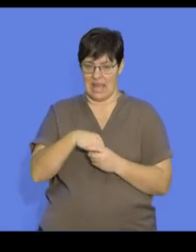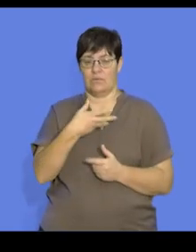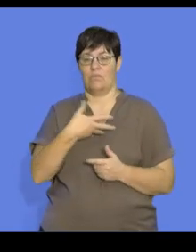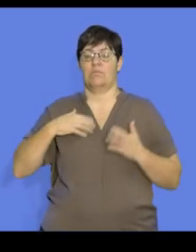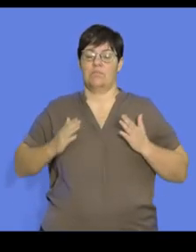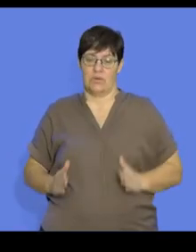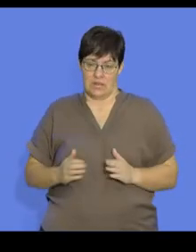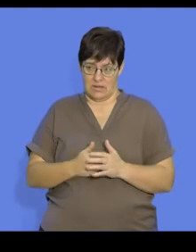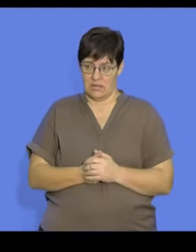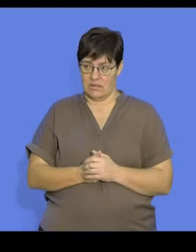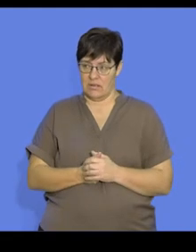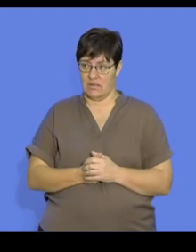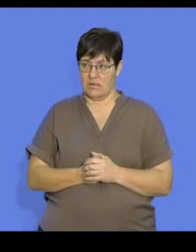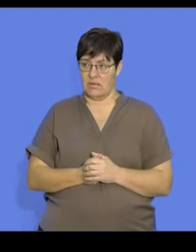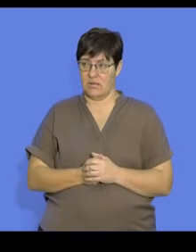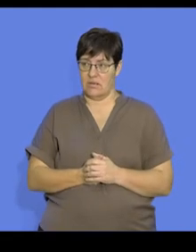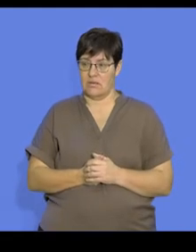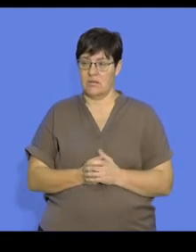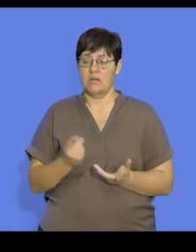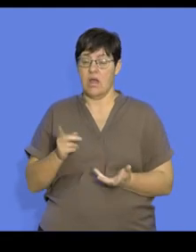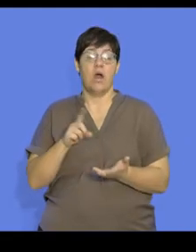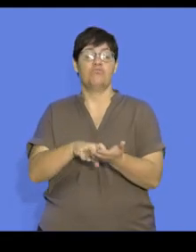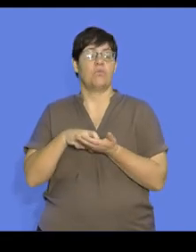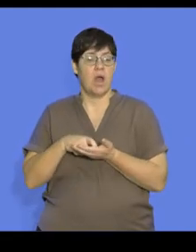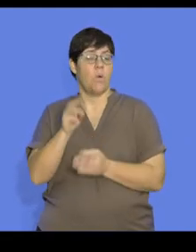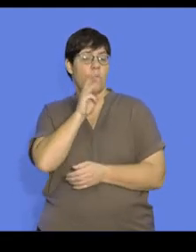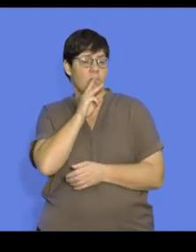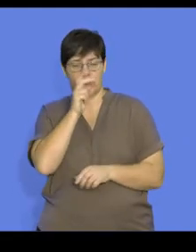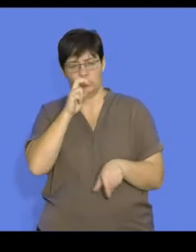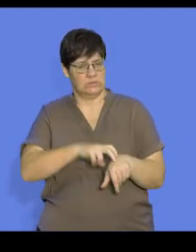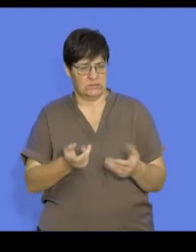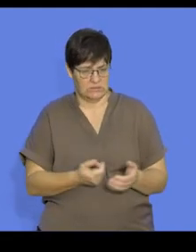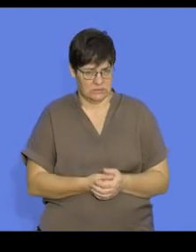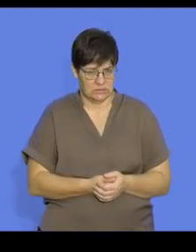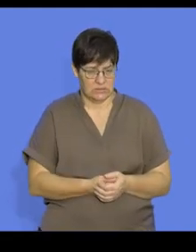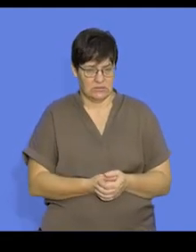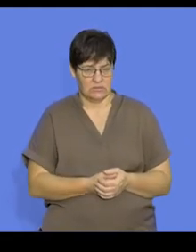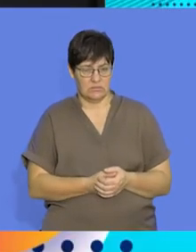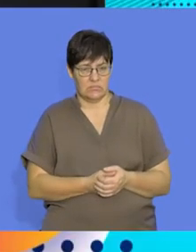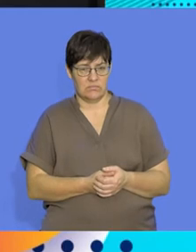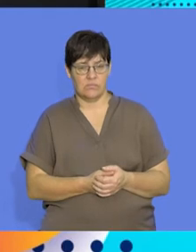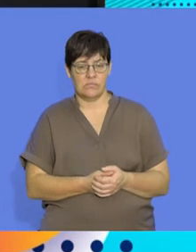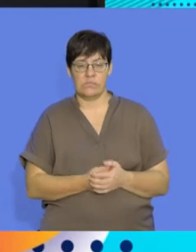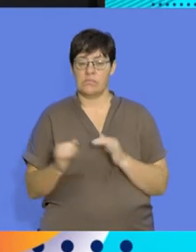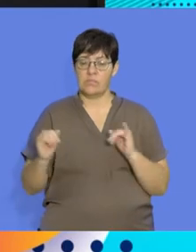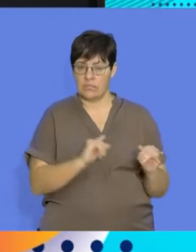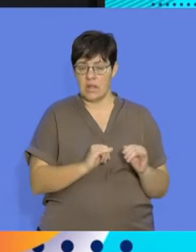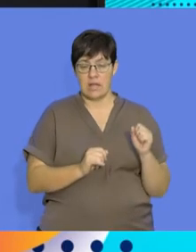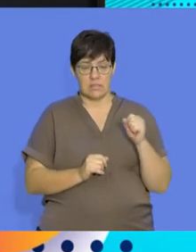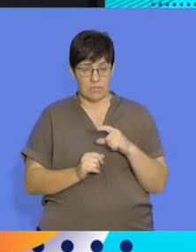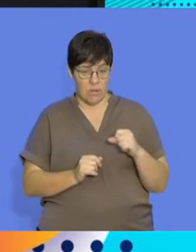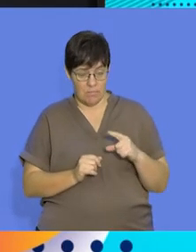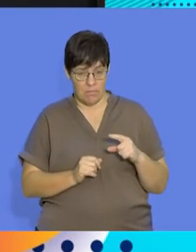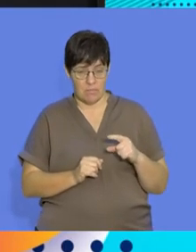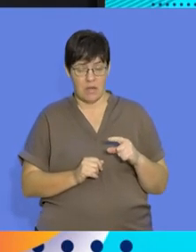female's body and it does not require water. So because there is the introduction of the